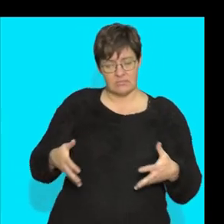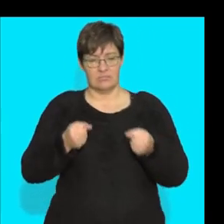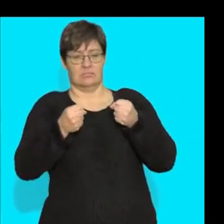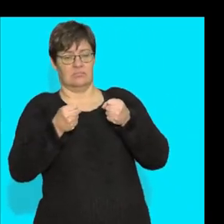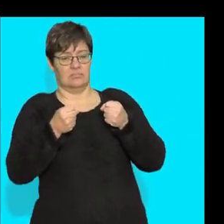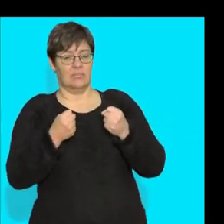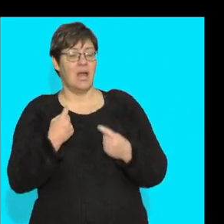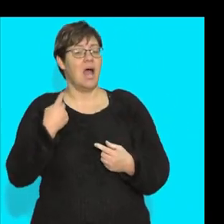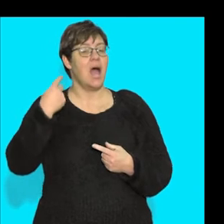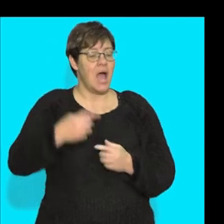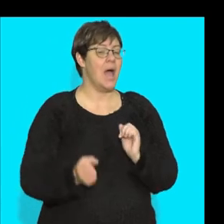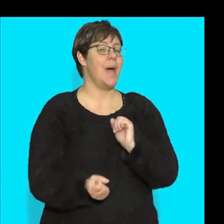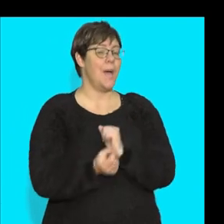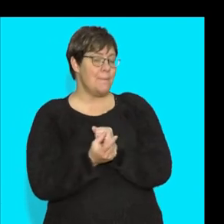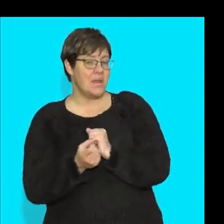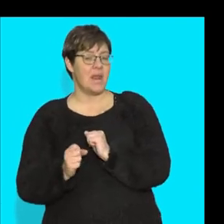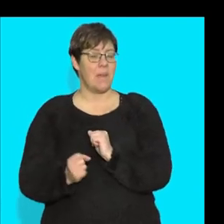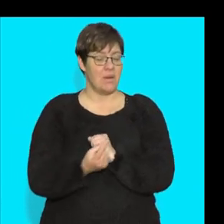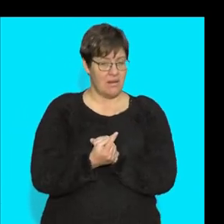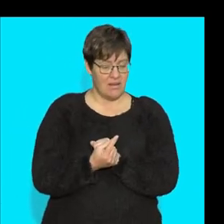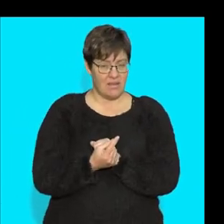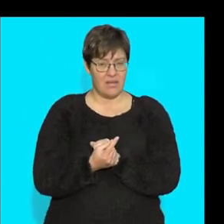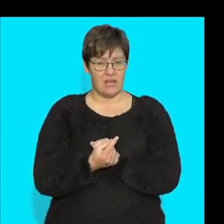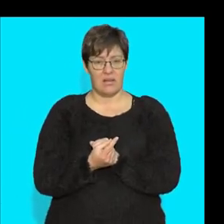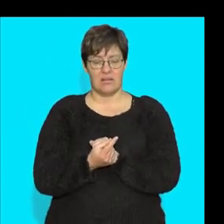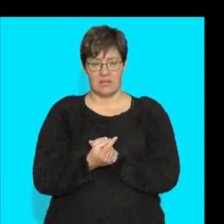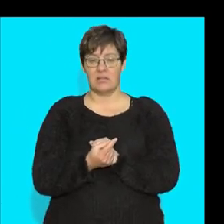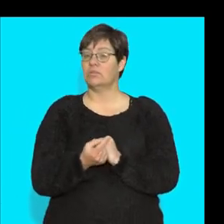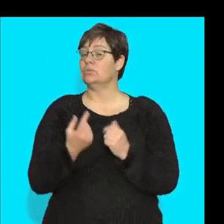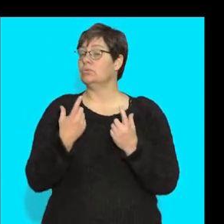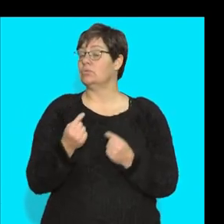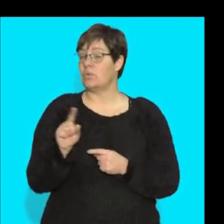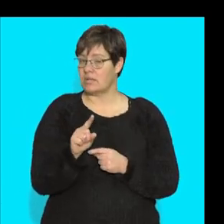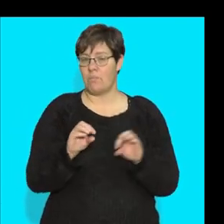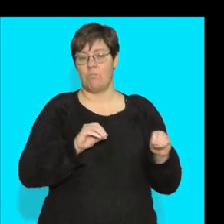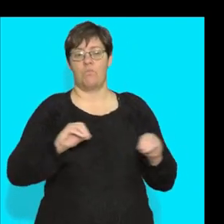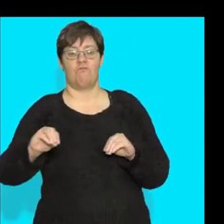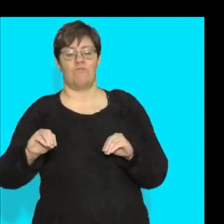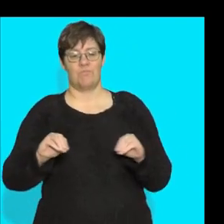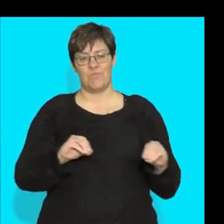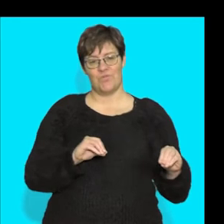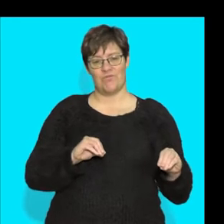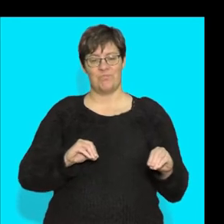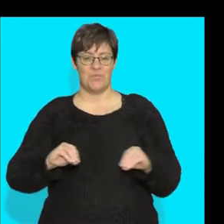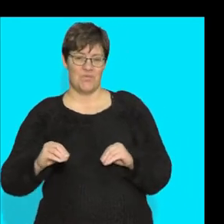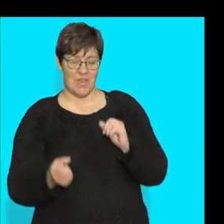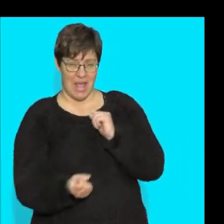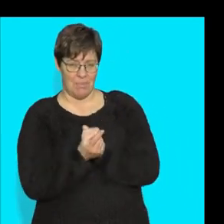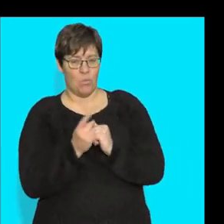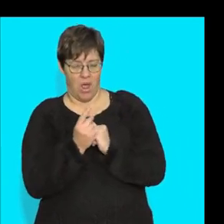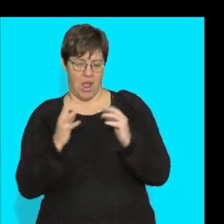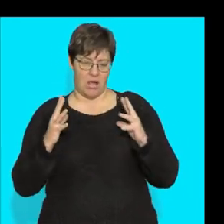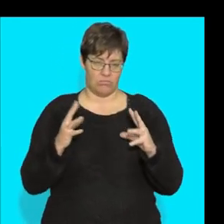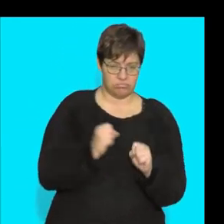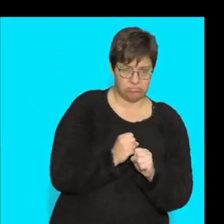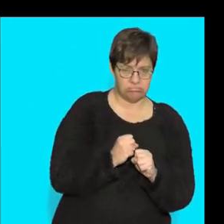time they do that, what are they going to do? They're going to bring about movement. That's the most important thing.